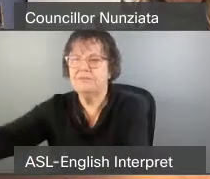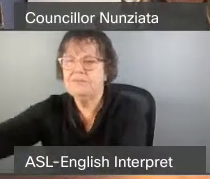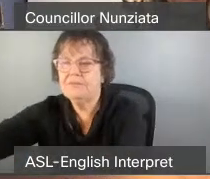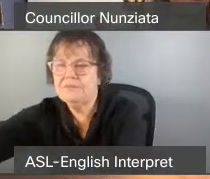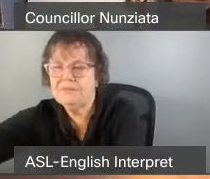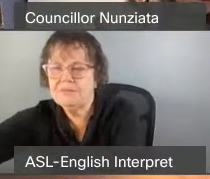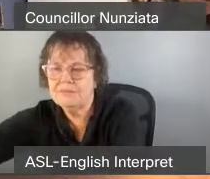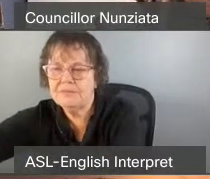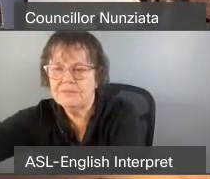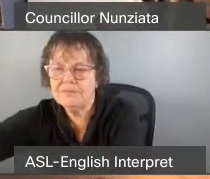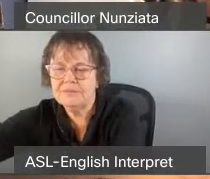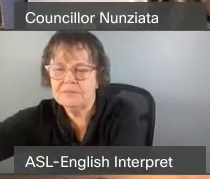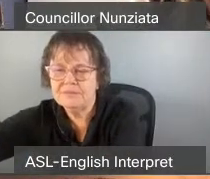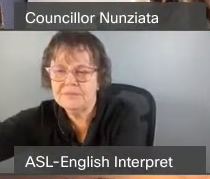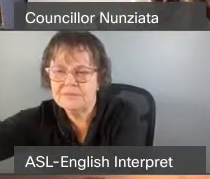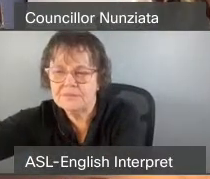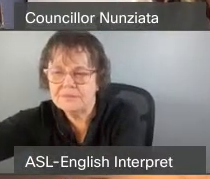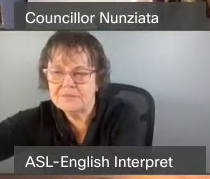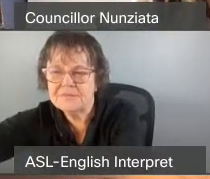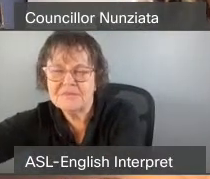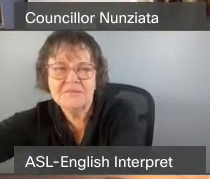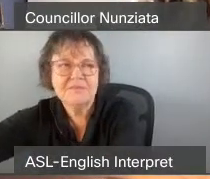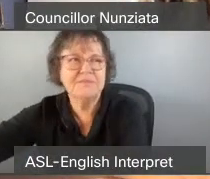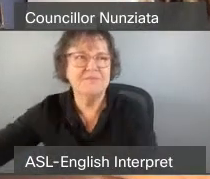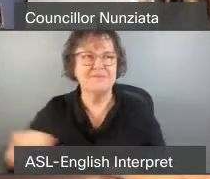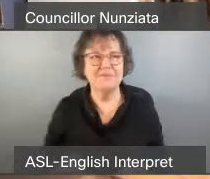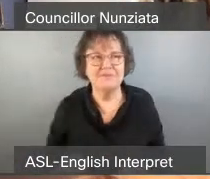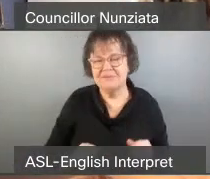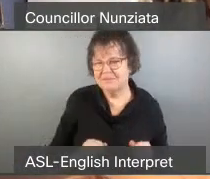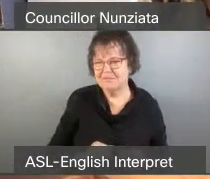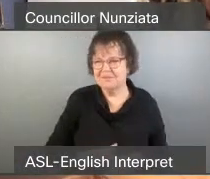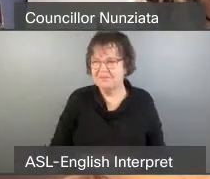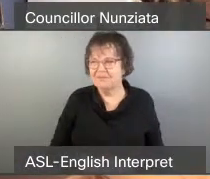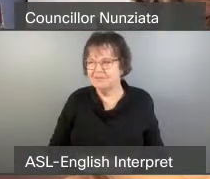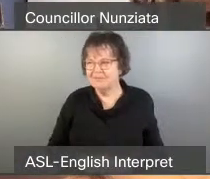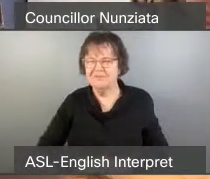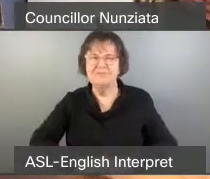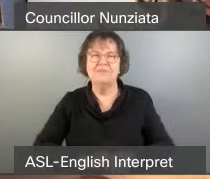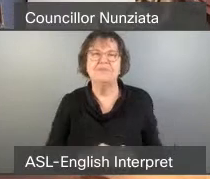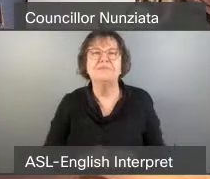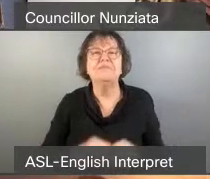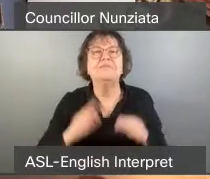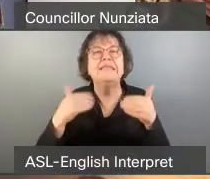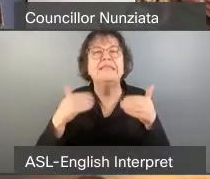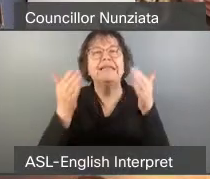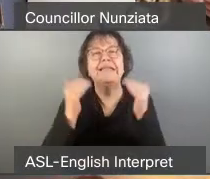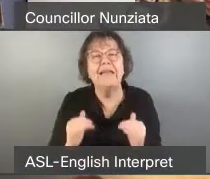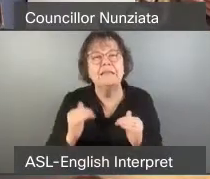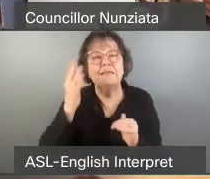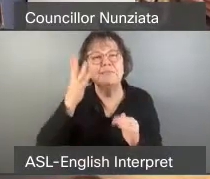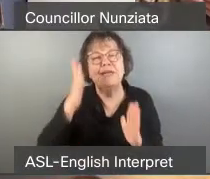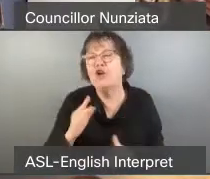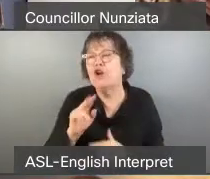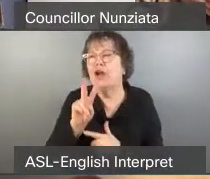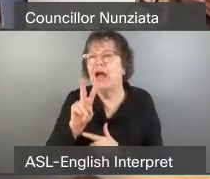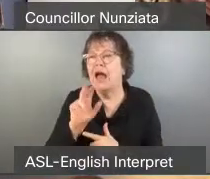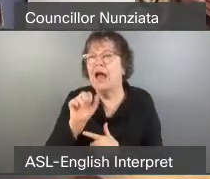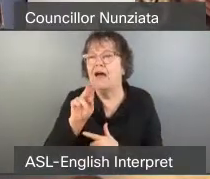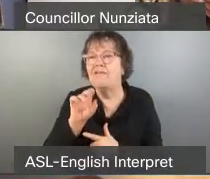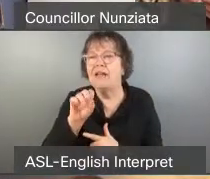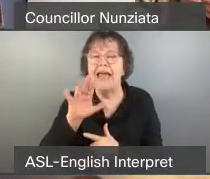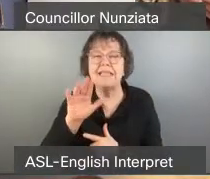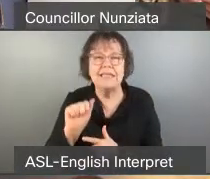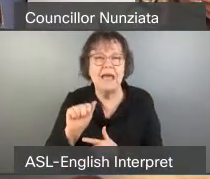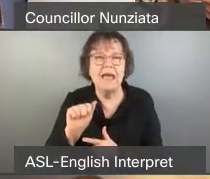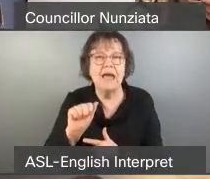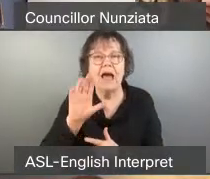Seeing no questions. Appreciate your time tonight. Next is Vanessa Conley. Vanessa, are you there? I'm